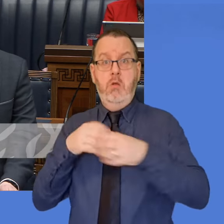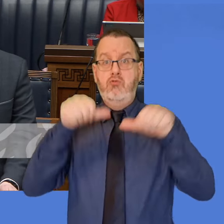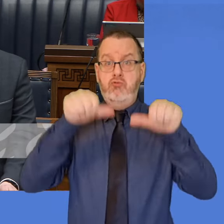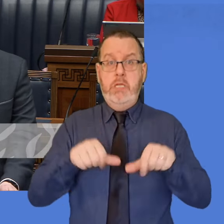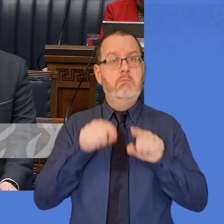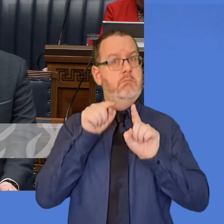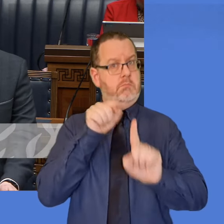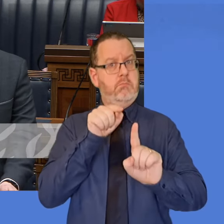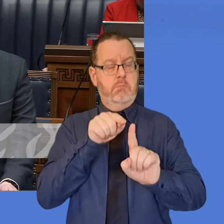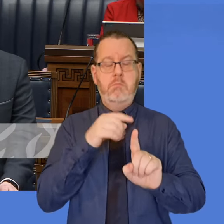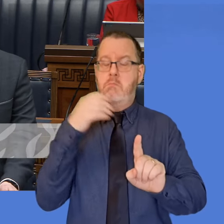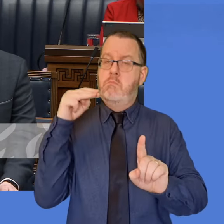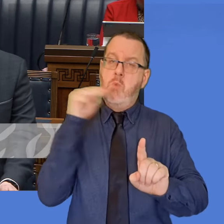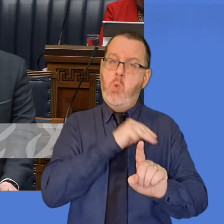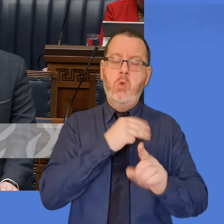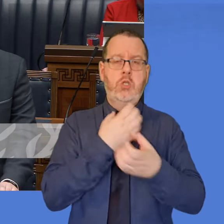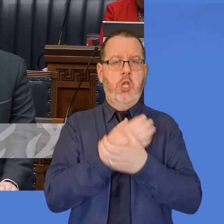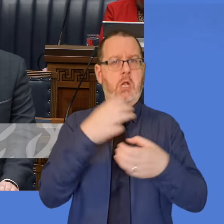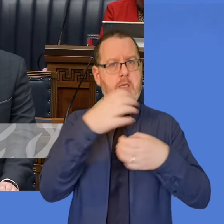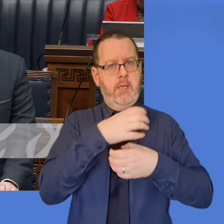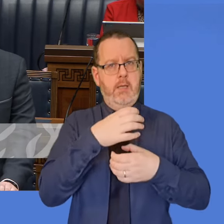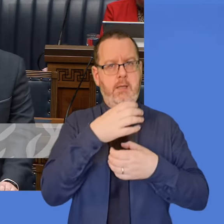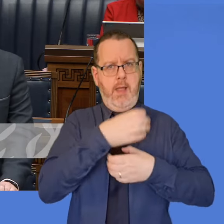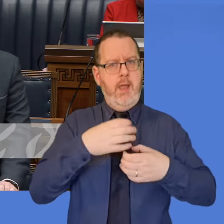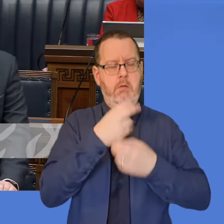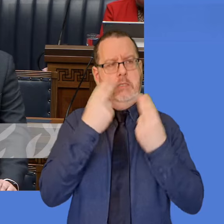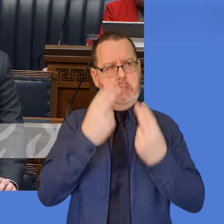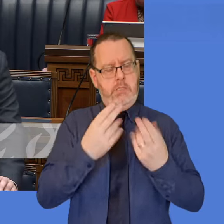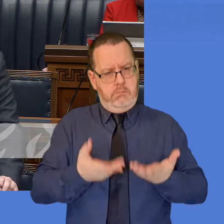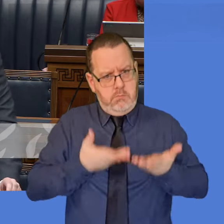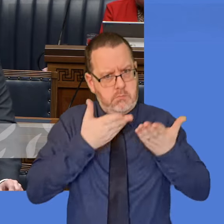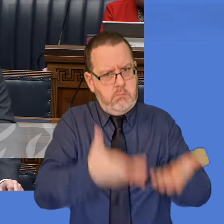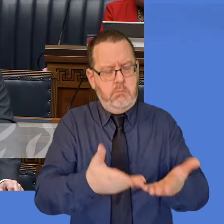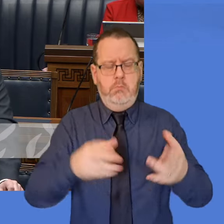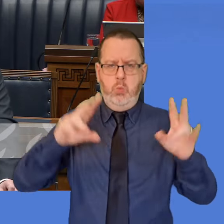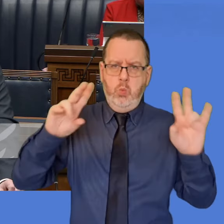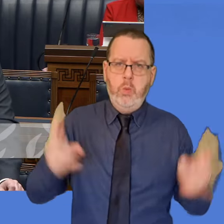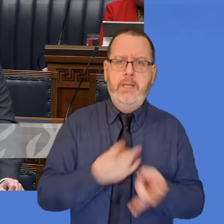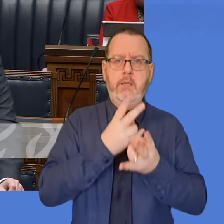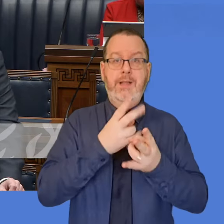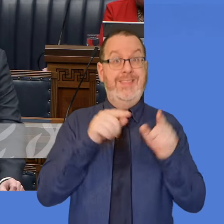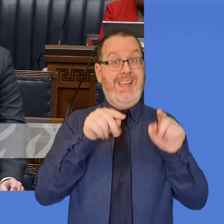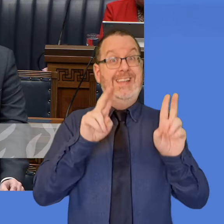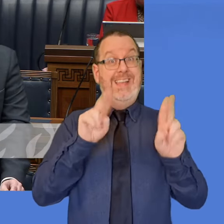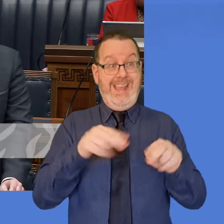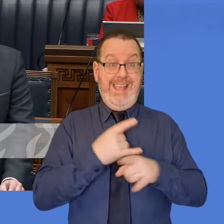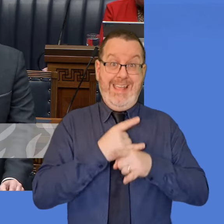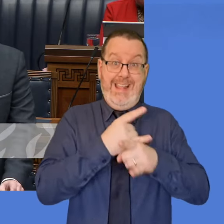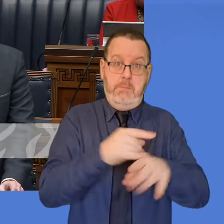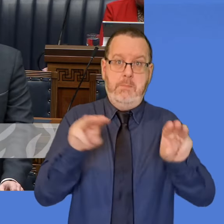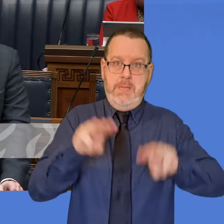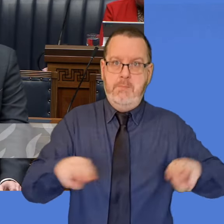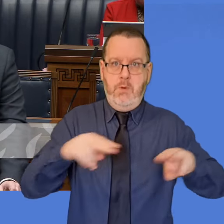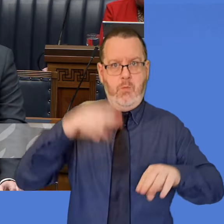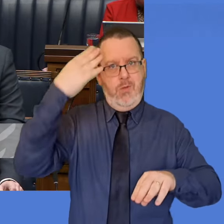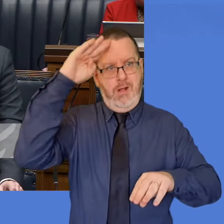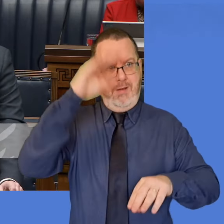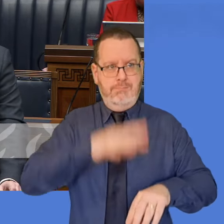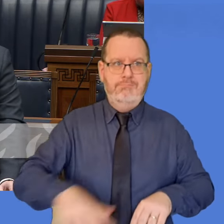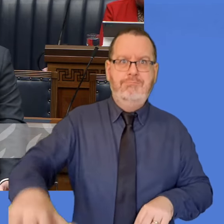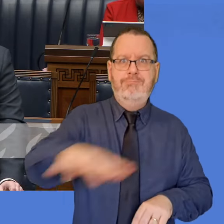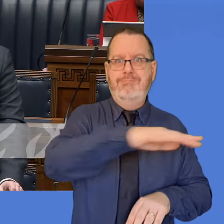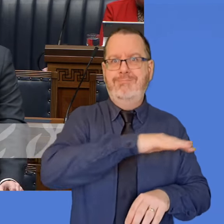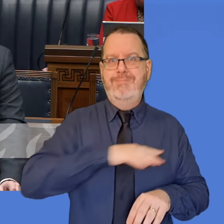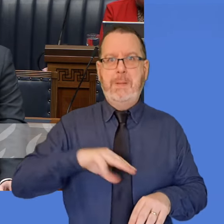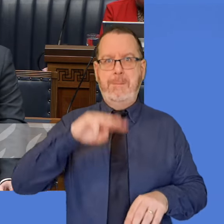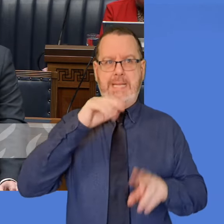quickly. We know that this can be a major game-changer for people in Northern Ireland and, as we have discussed, the ability to